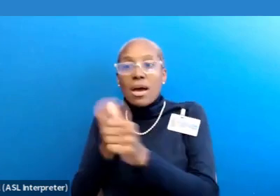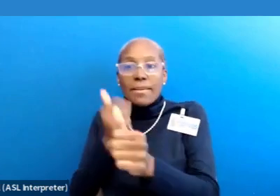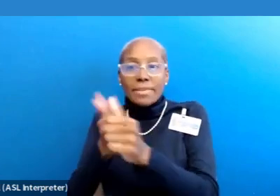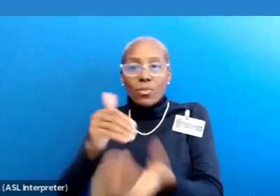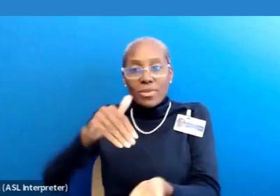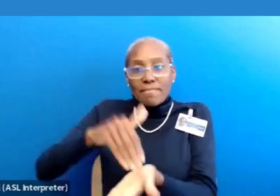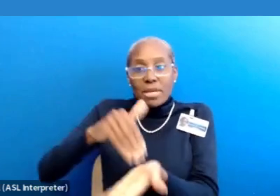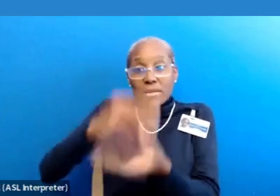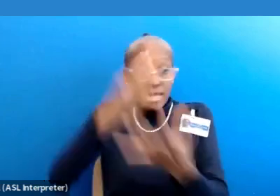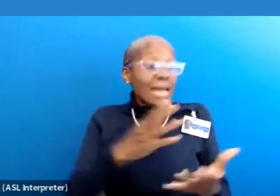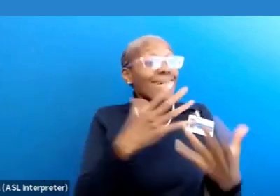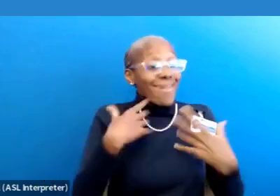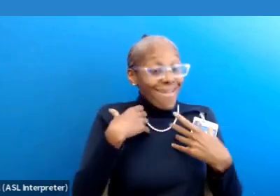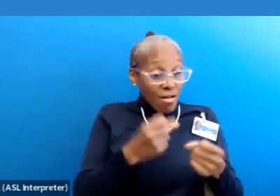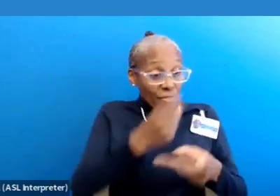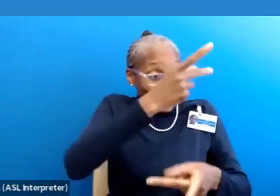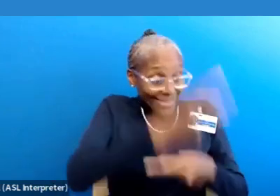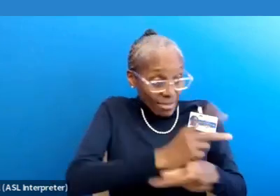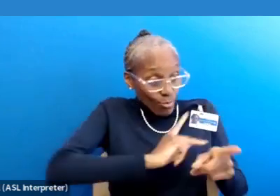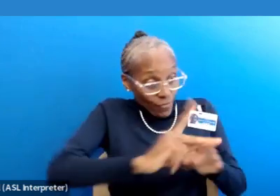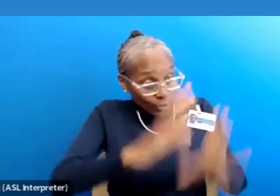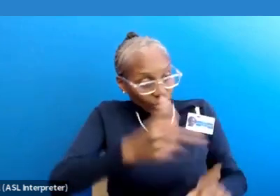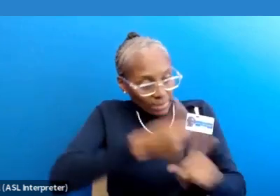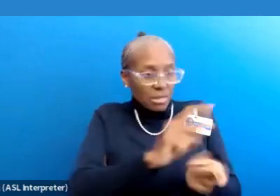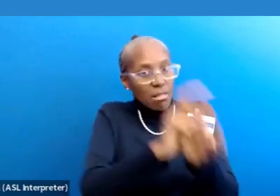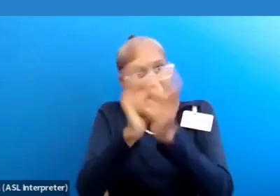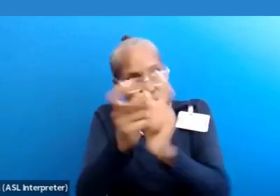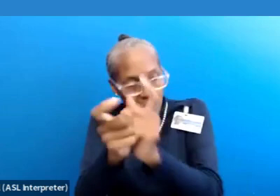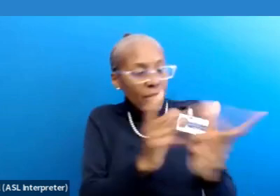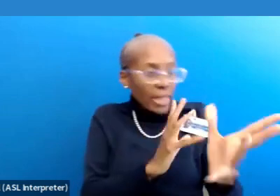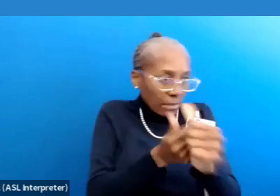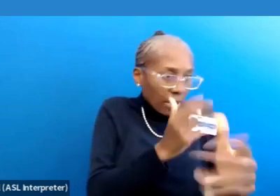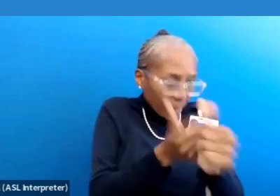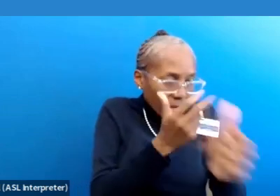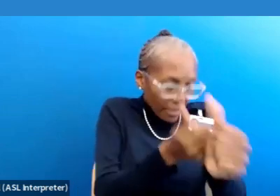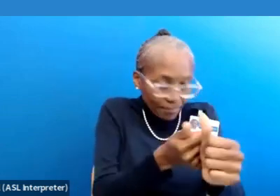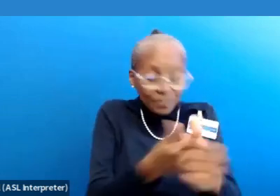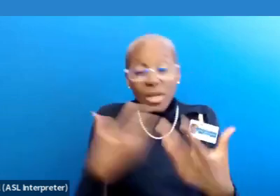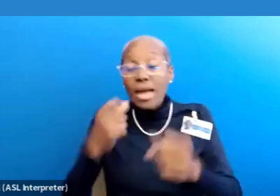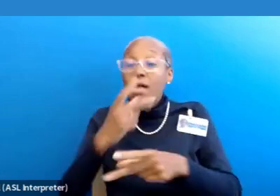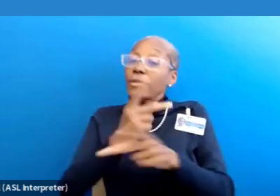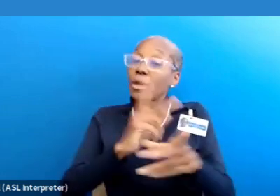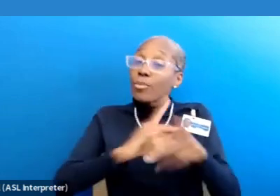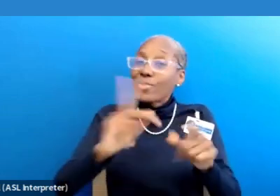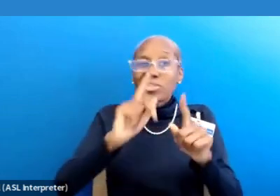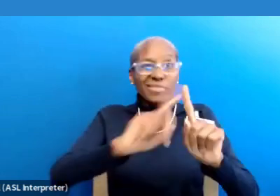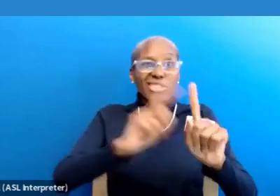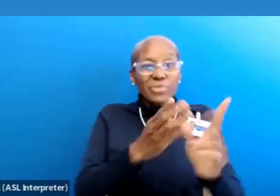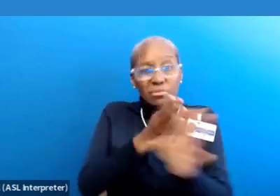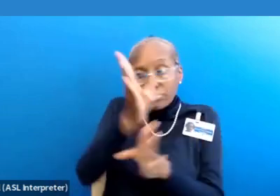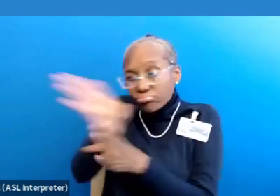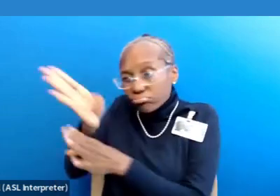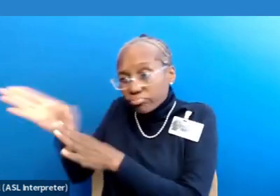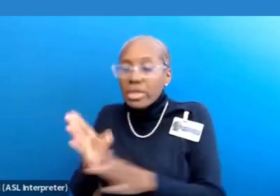things help healthcare professionals keep pace with the changes in their fields. Healthcare professionals of all disciplines need to